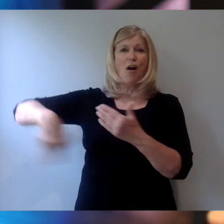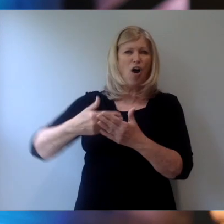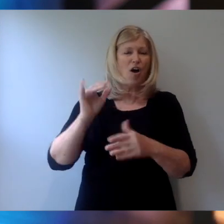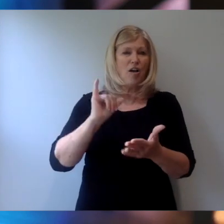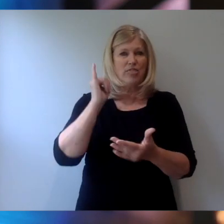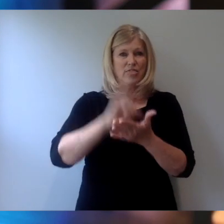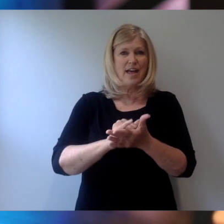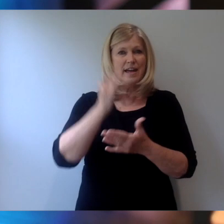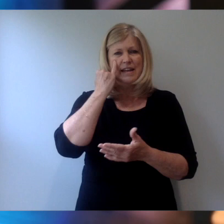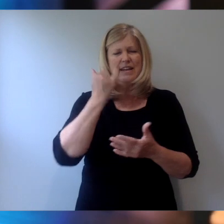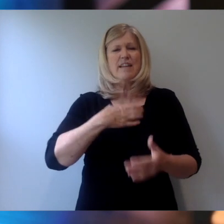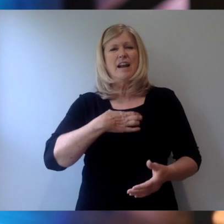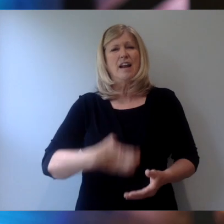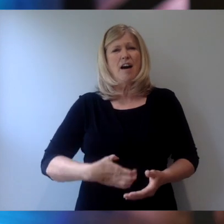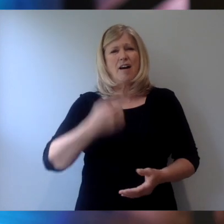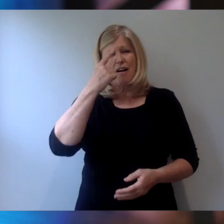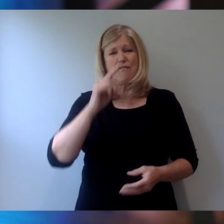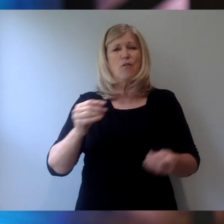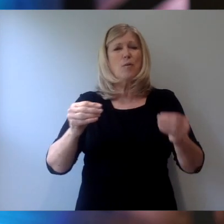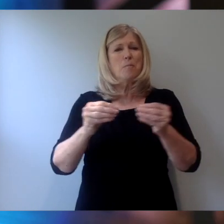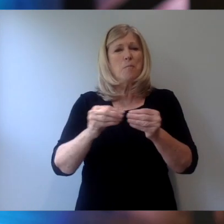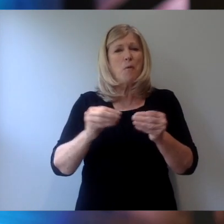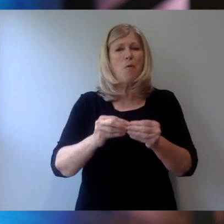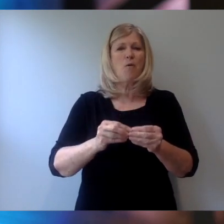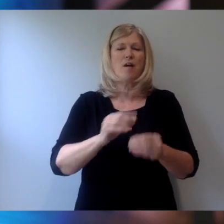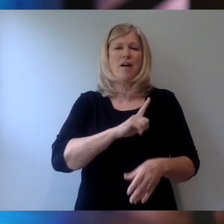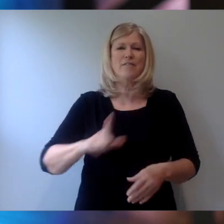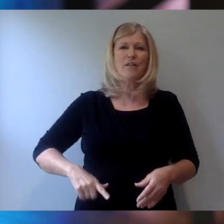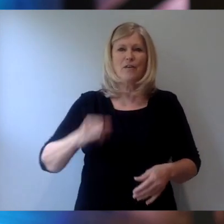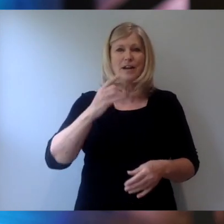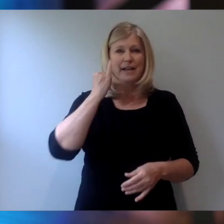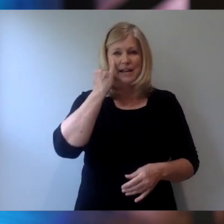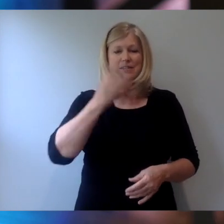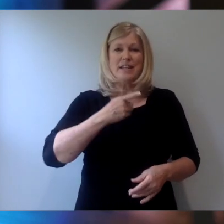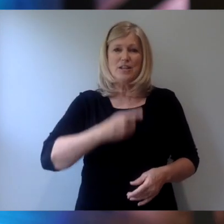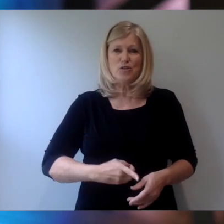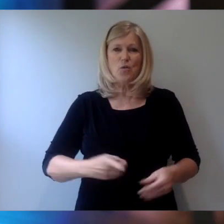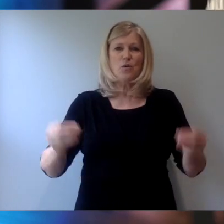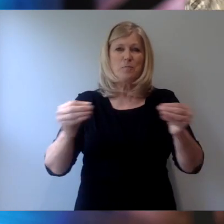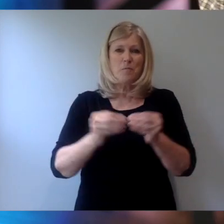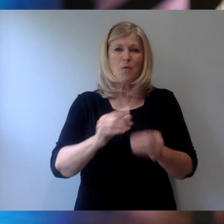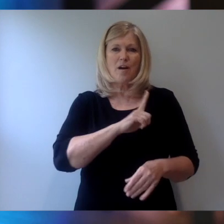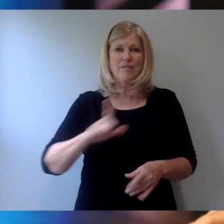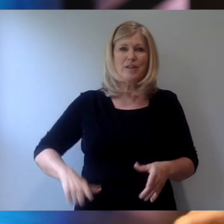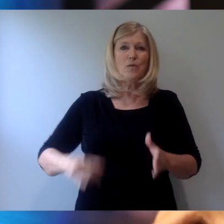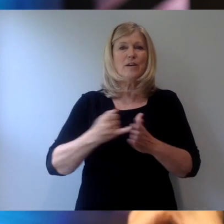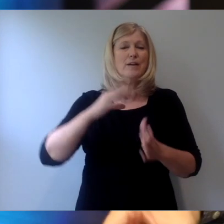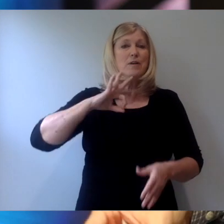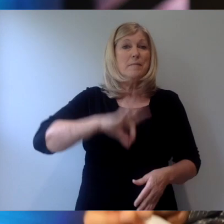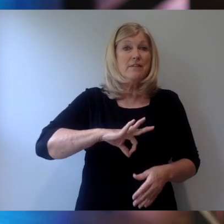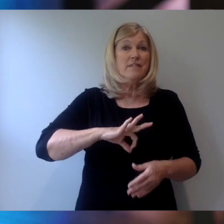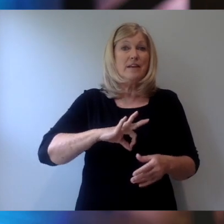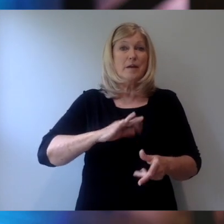longed for more of the Lord, if they desired more of the Lord, it would benefit those